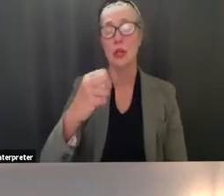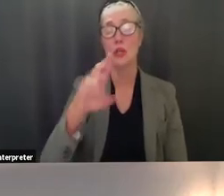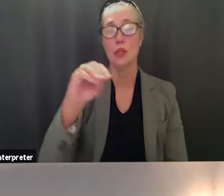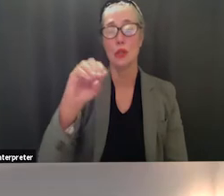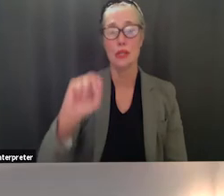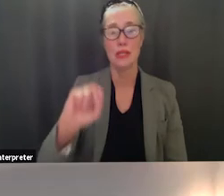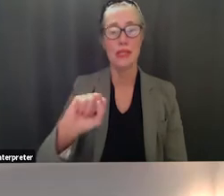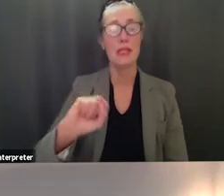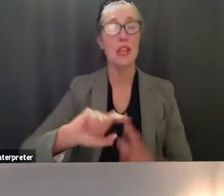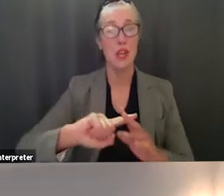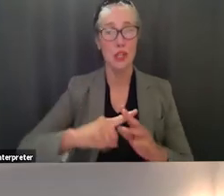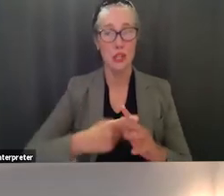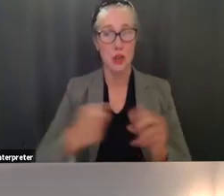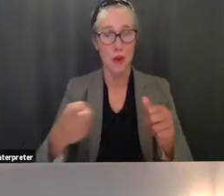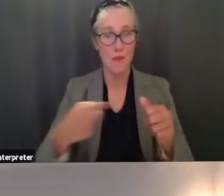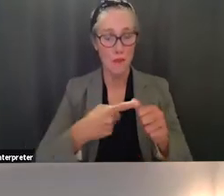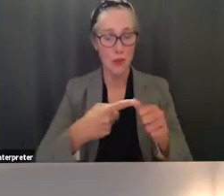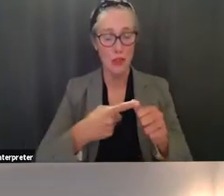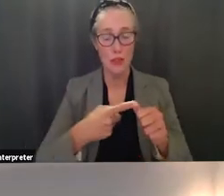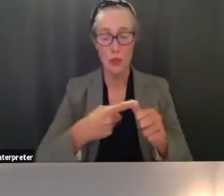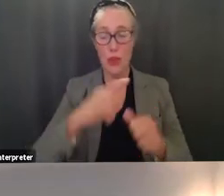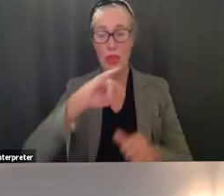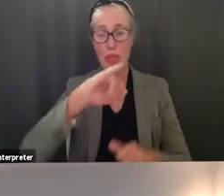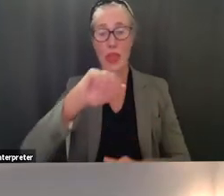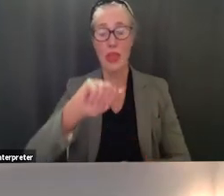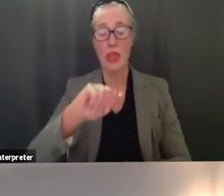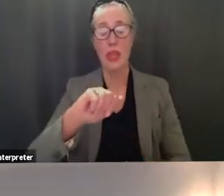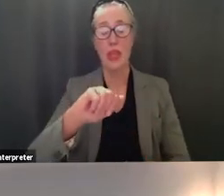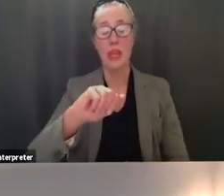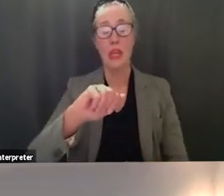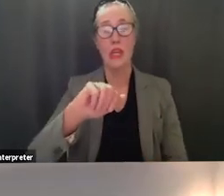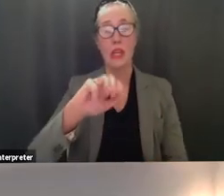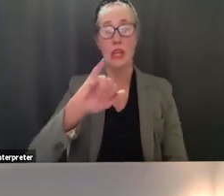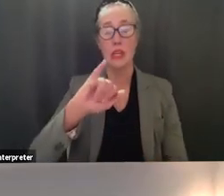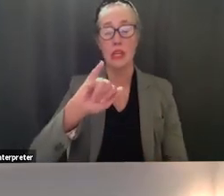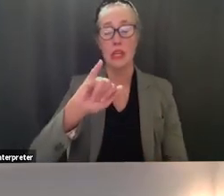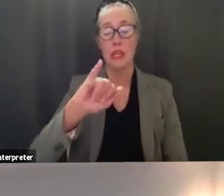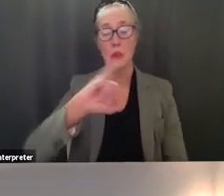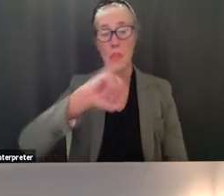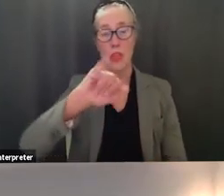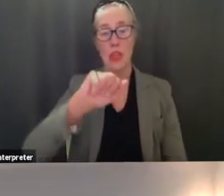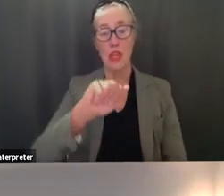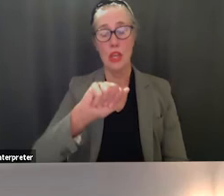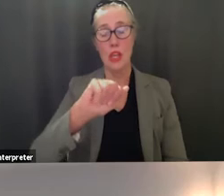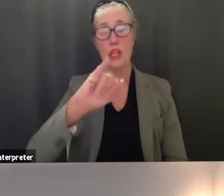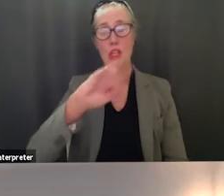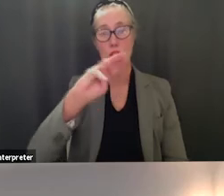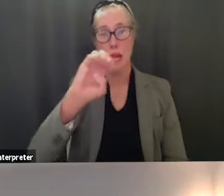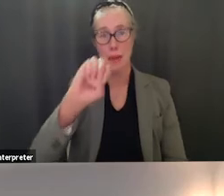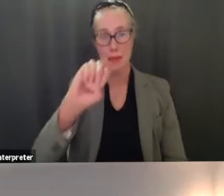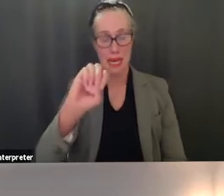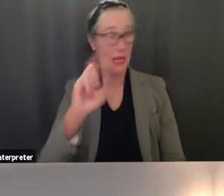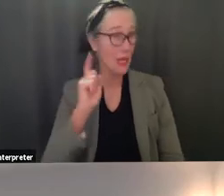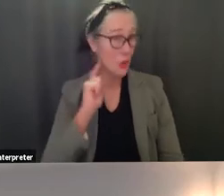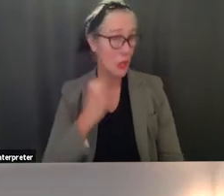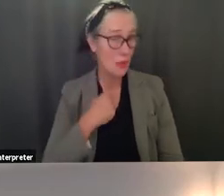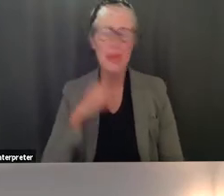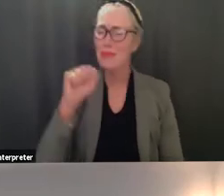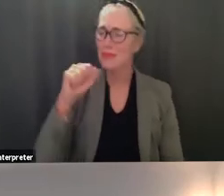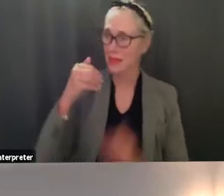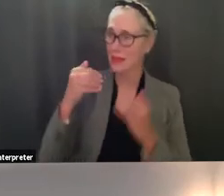hi can you hear me yes go ahead hi um thank you for having me um